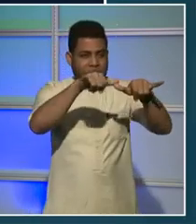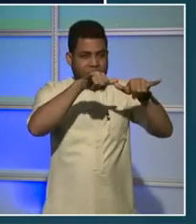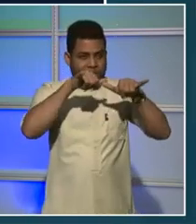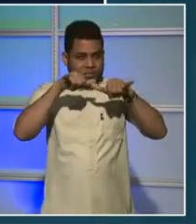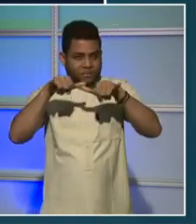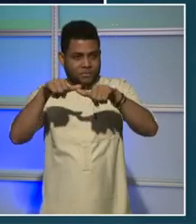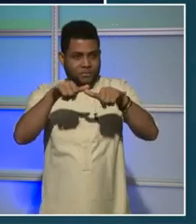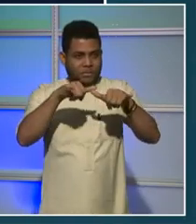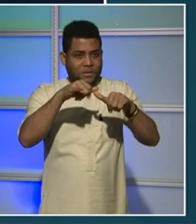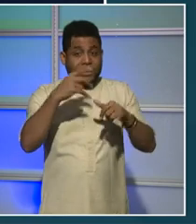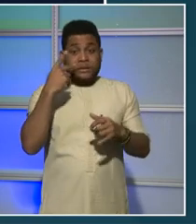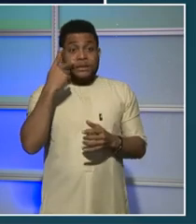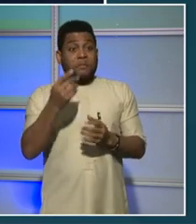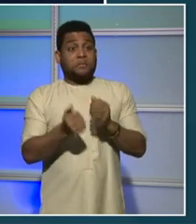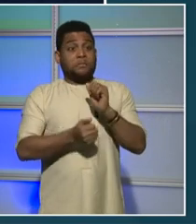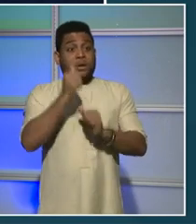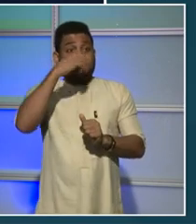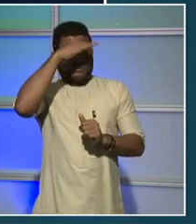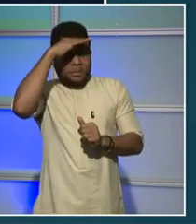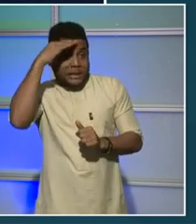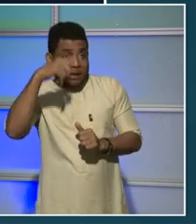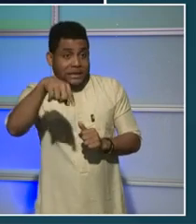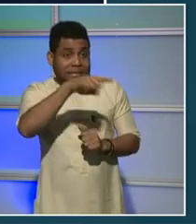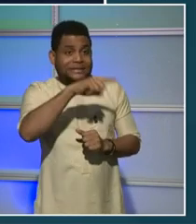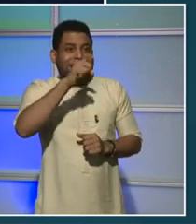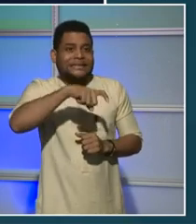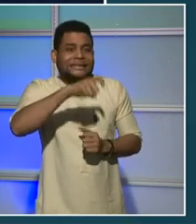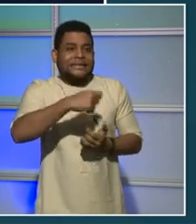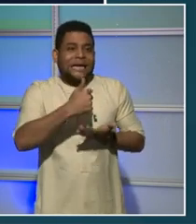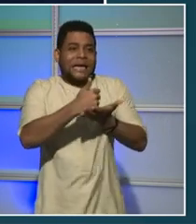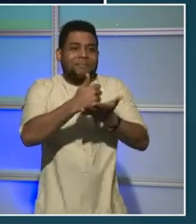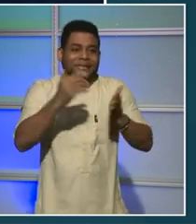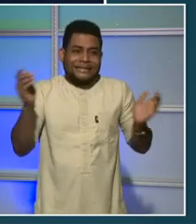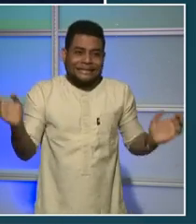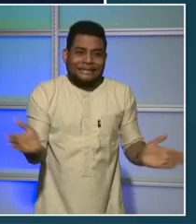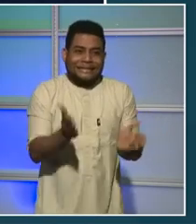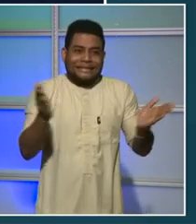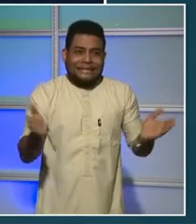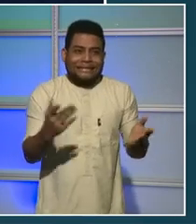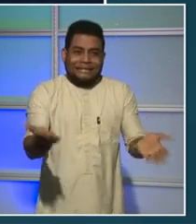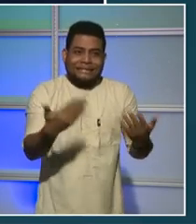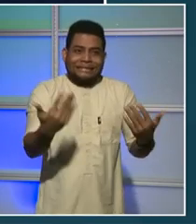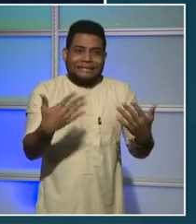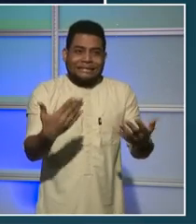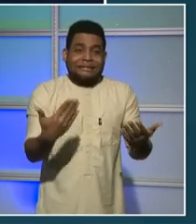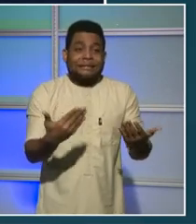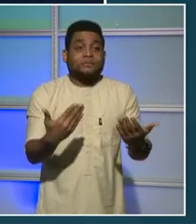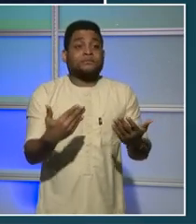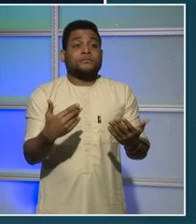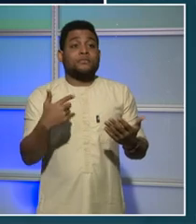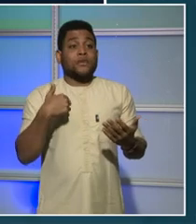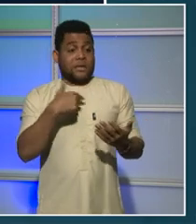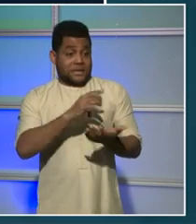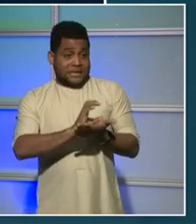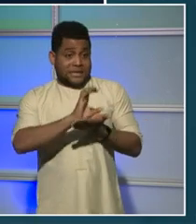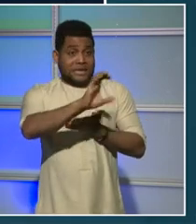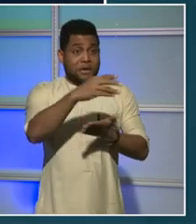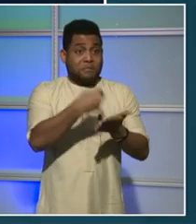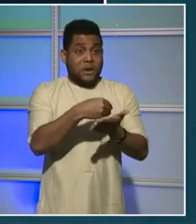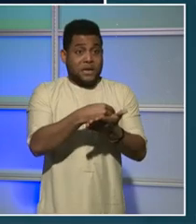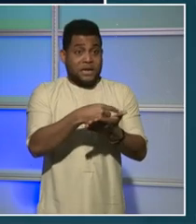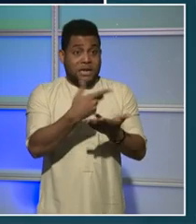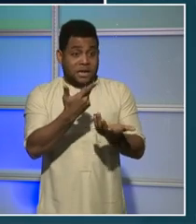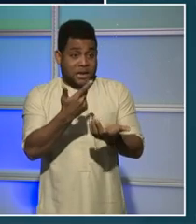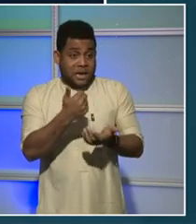that need a hand up. And the allocations that are made to the health and human services budget, whether it be for this